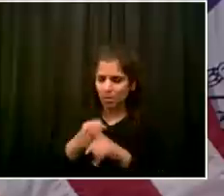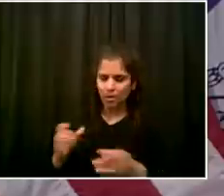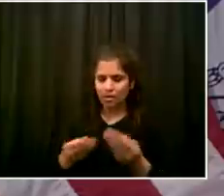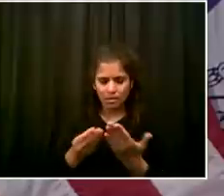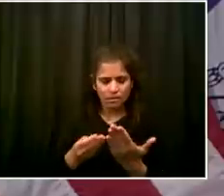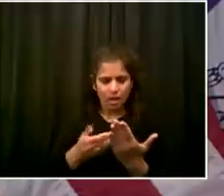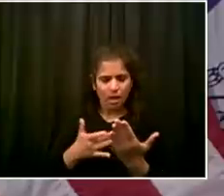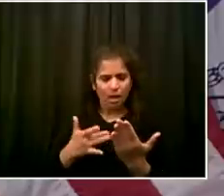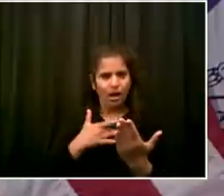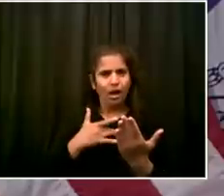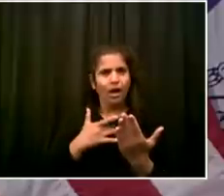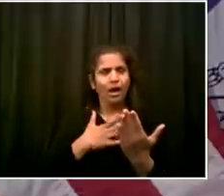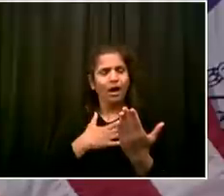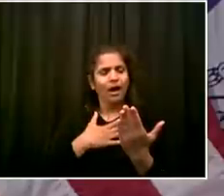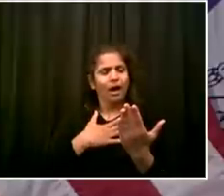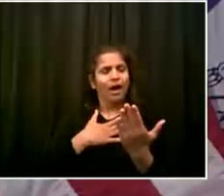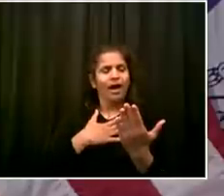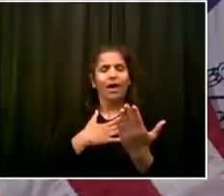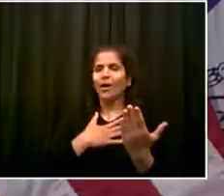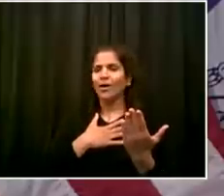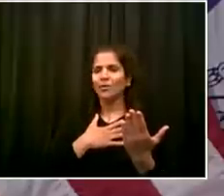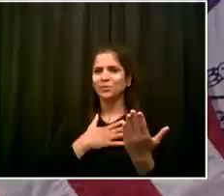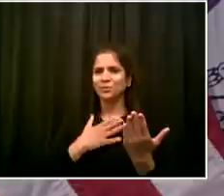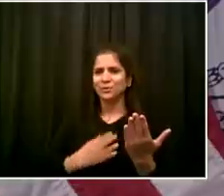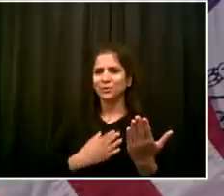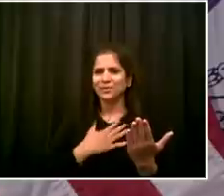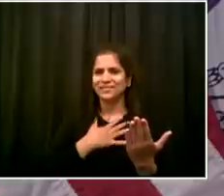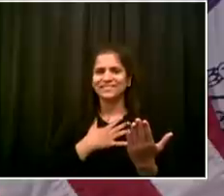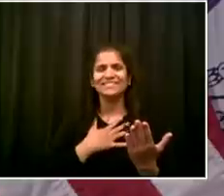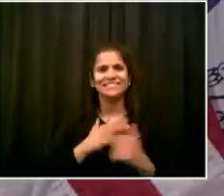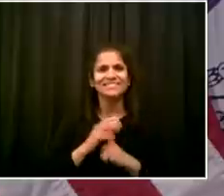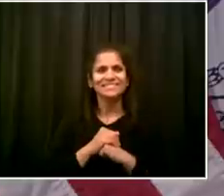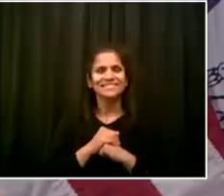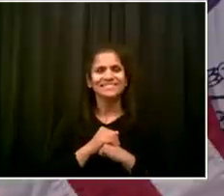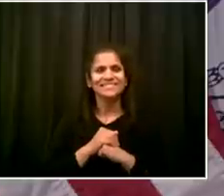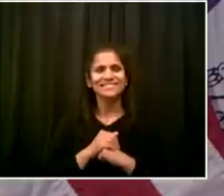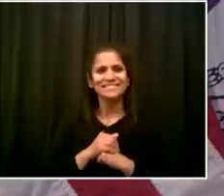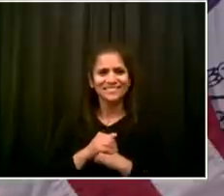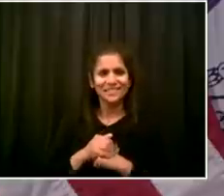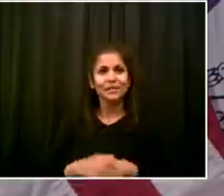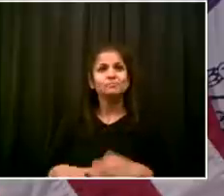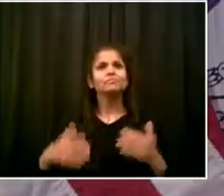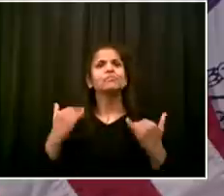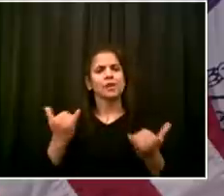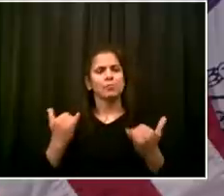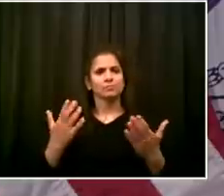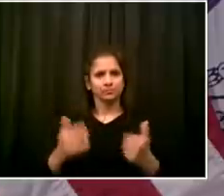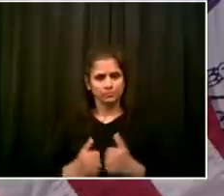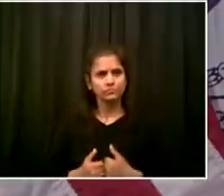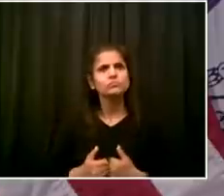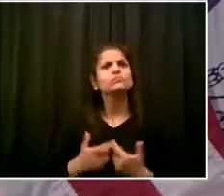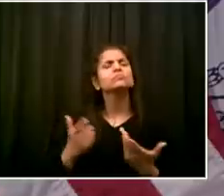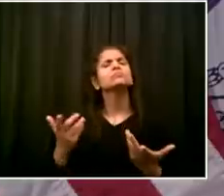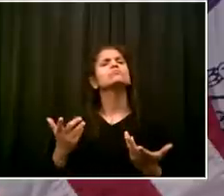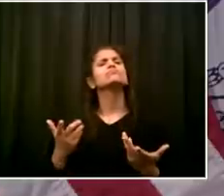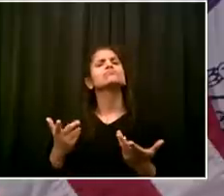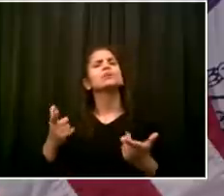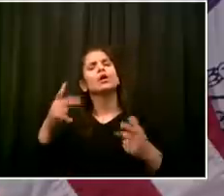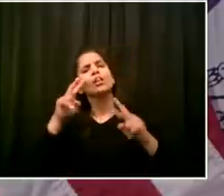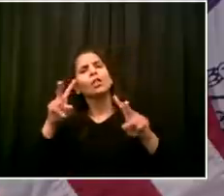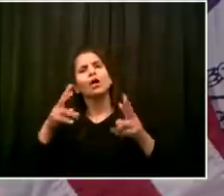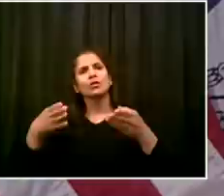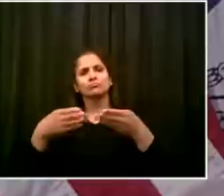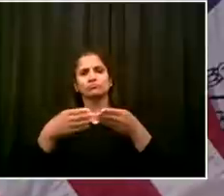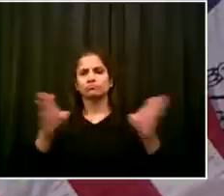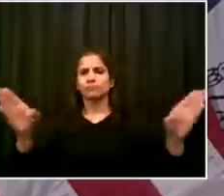do. But look at the sheer magnitude of what's happening here. This number, it's hard